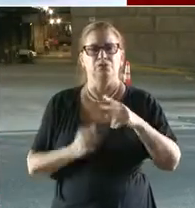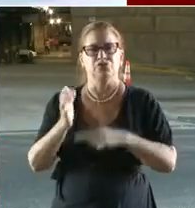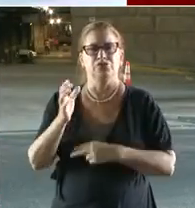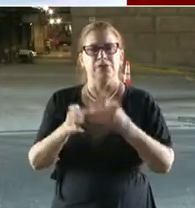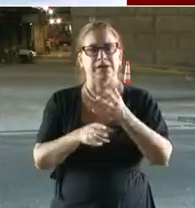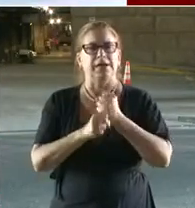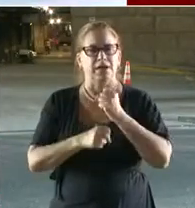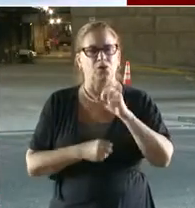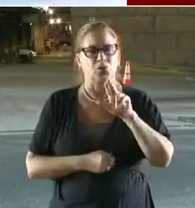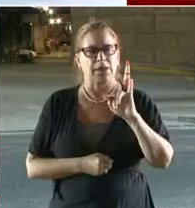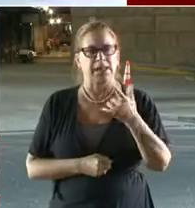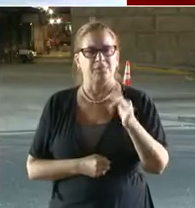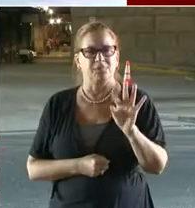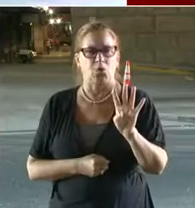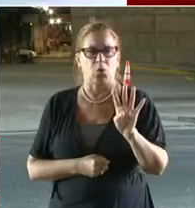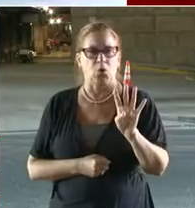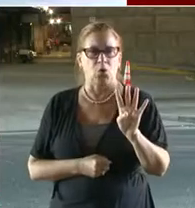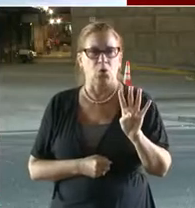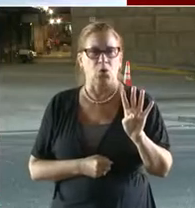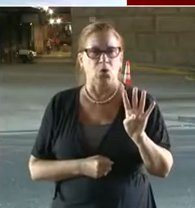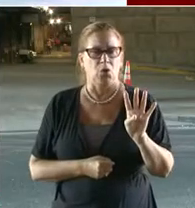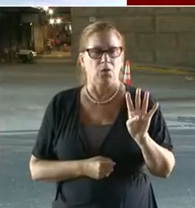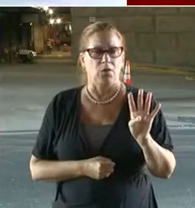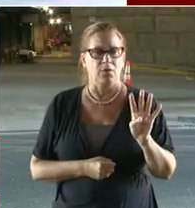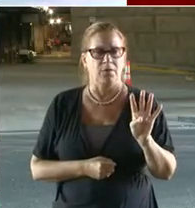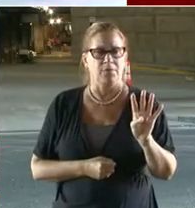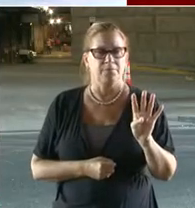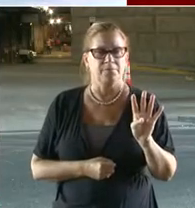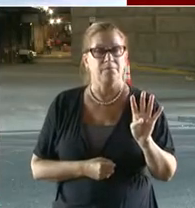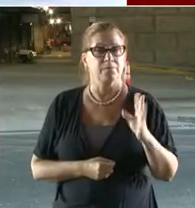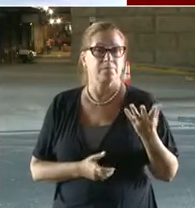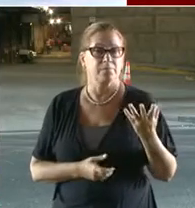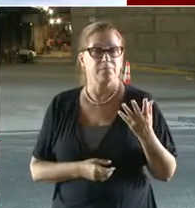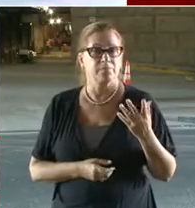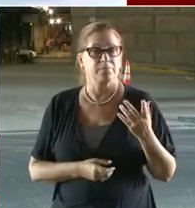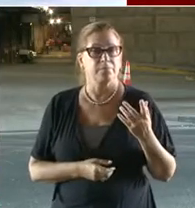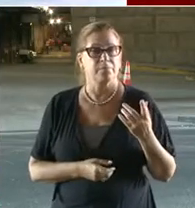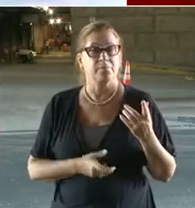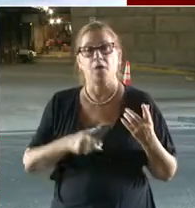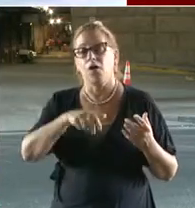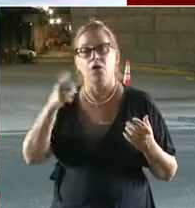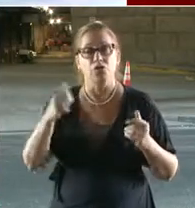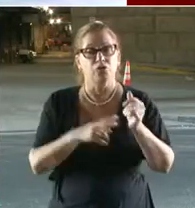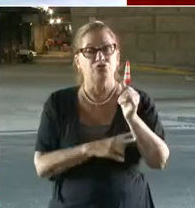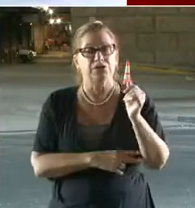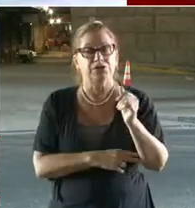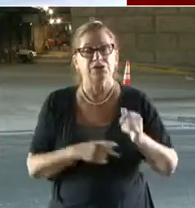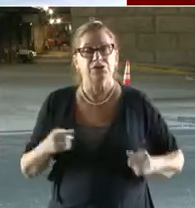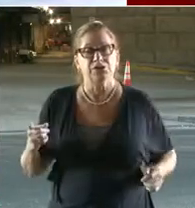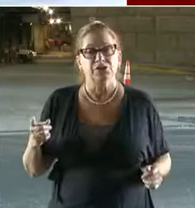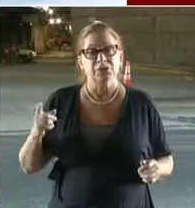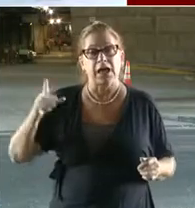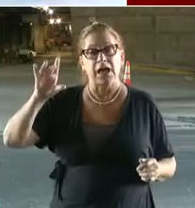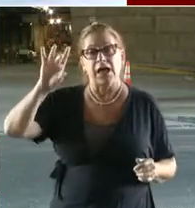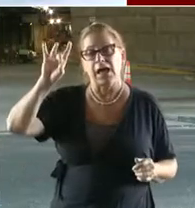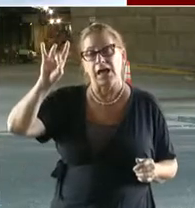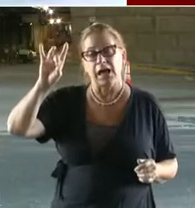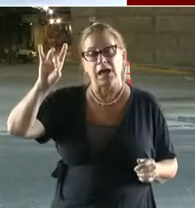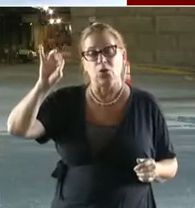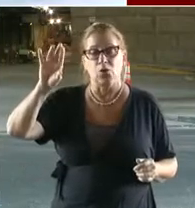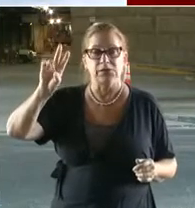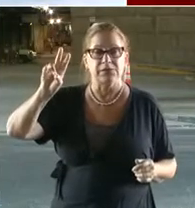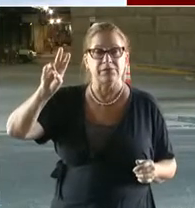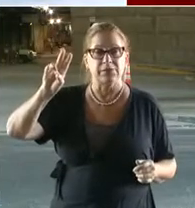even though the other part is eight or seven, it's still overall rating will be poor because of just one element. So